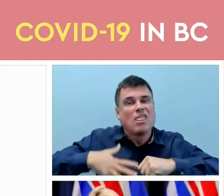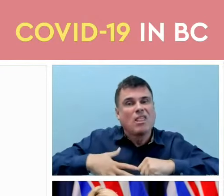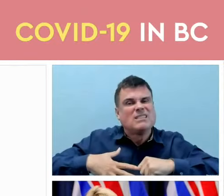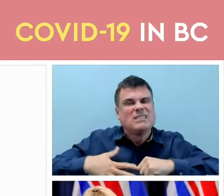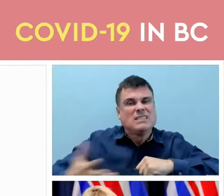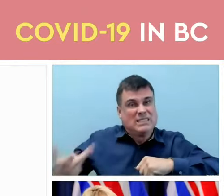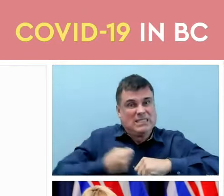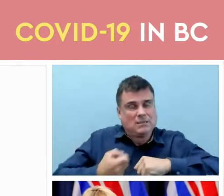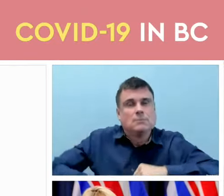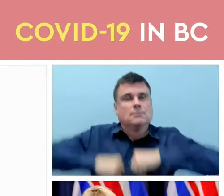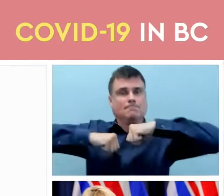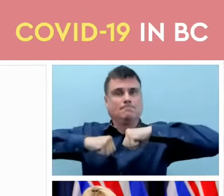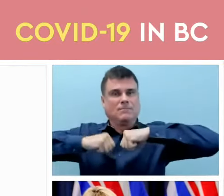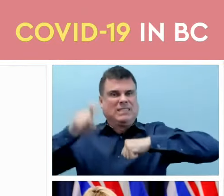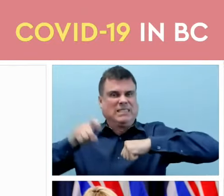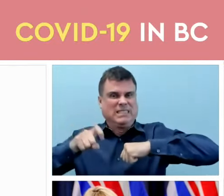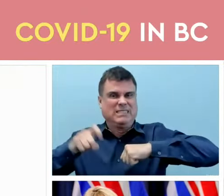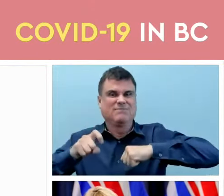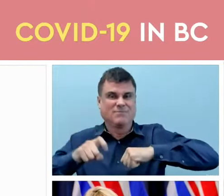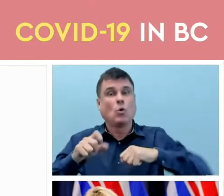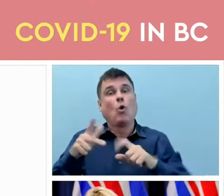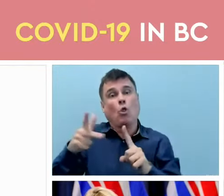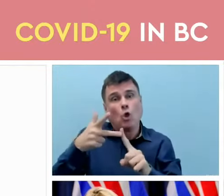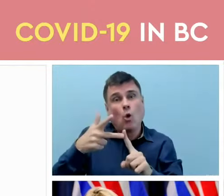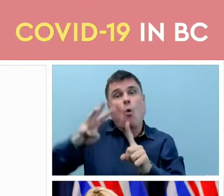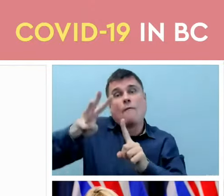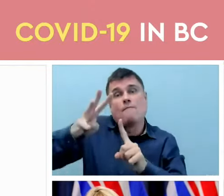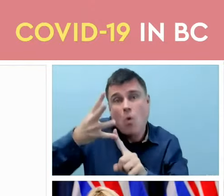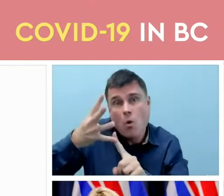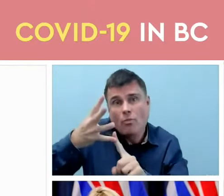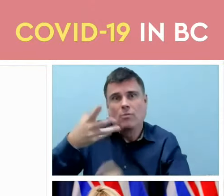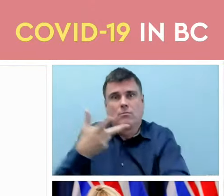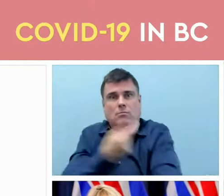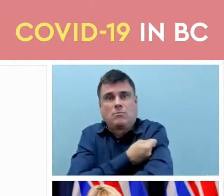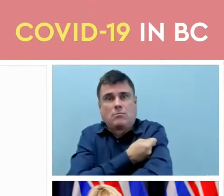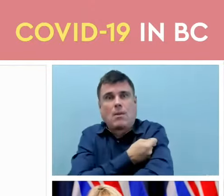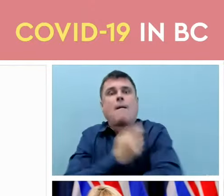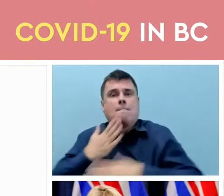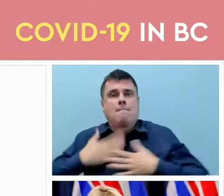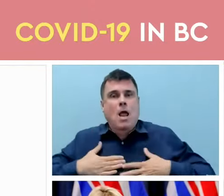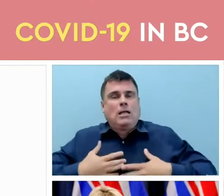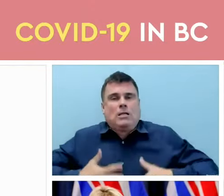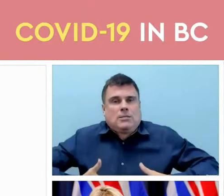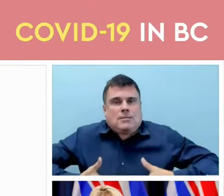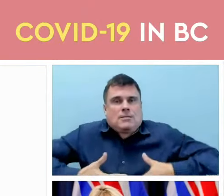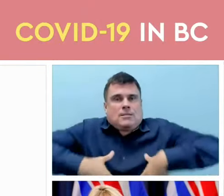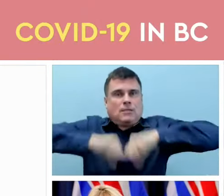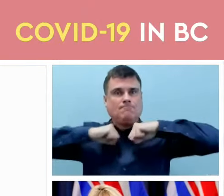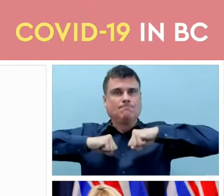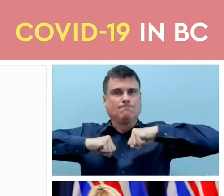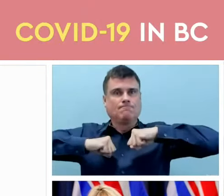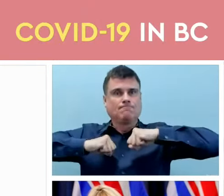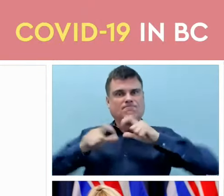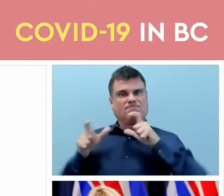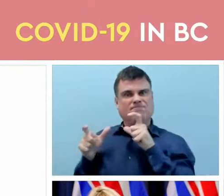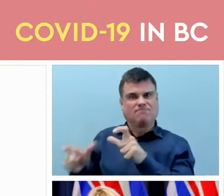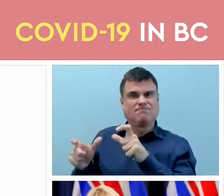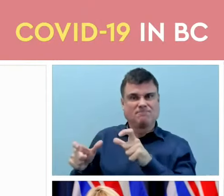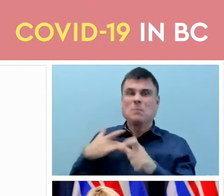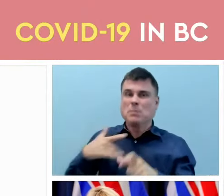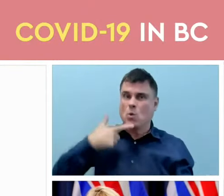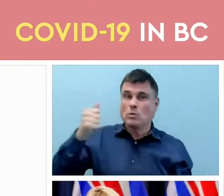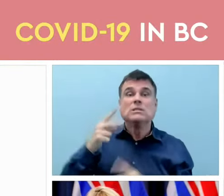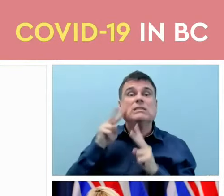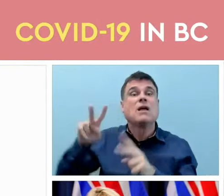right now will provide a rapid increase in antibodies and we've seen that from data in other countries where they're this has been used